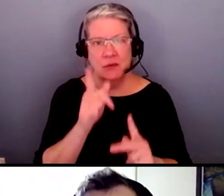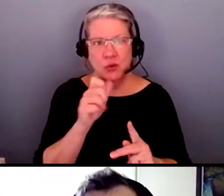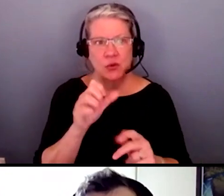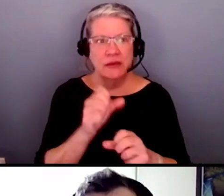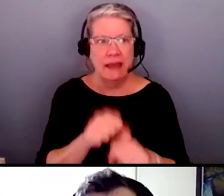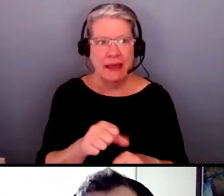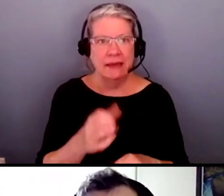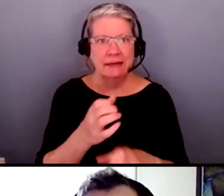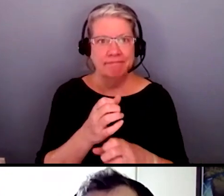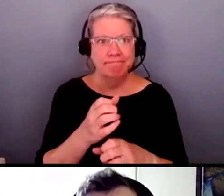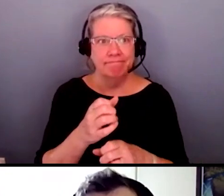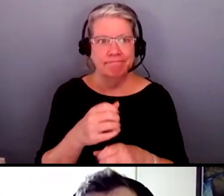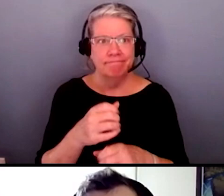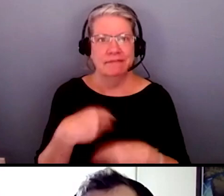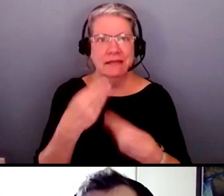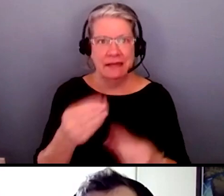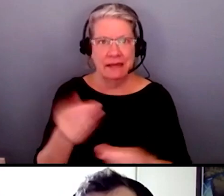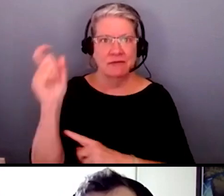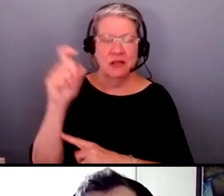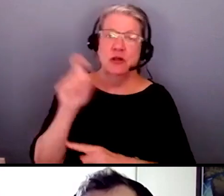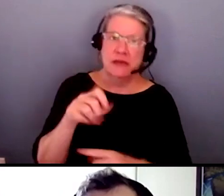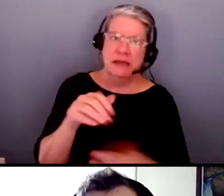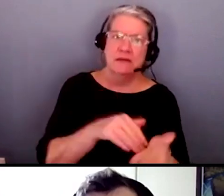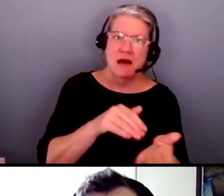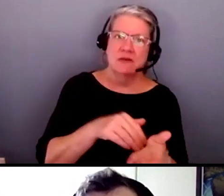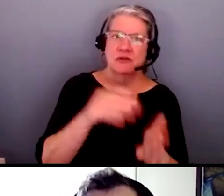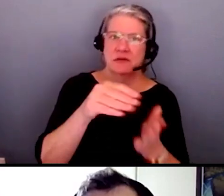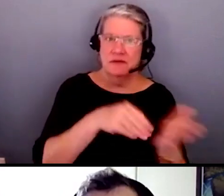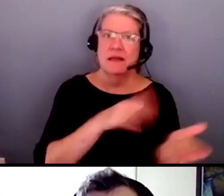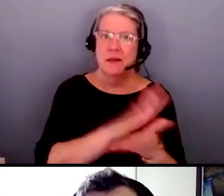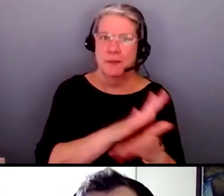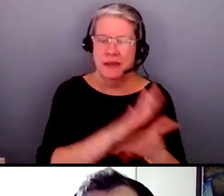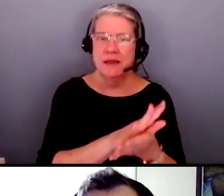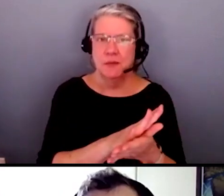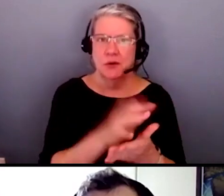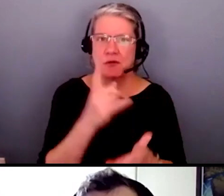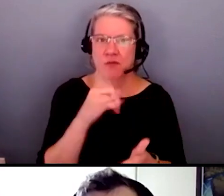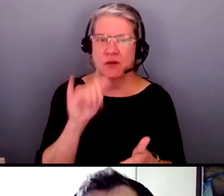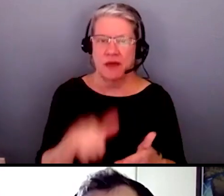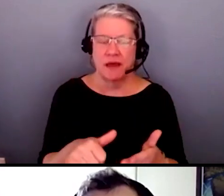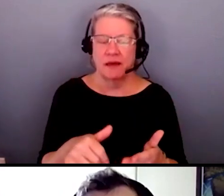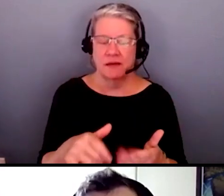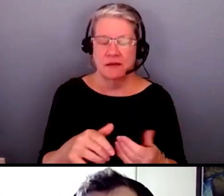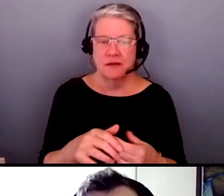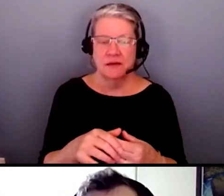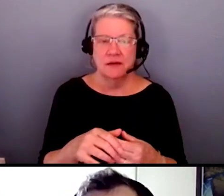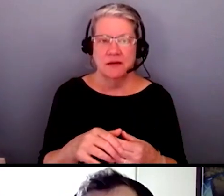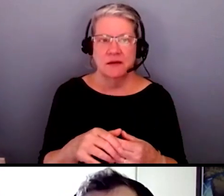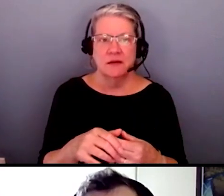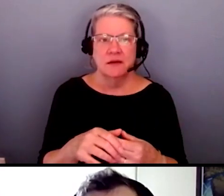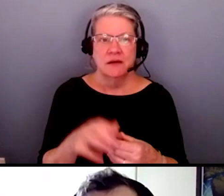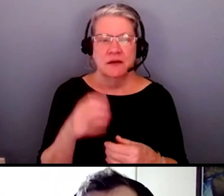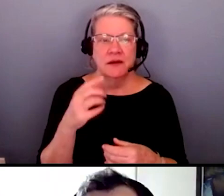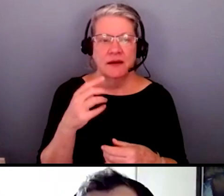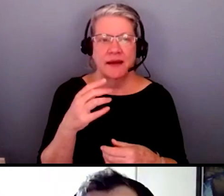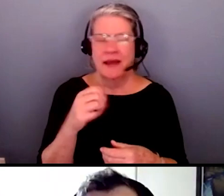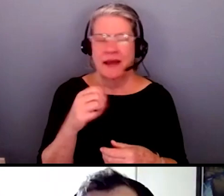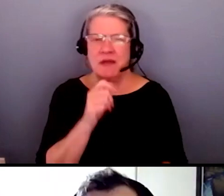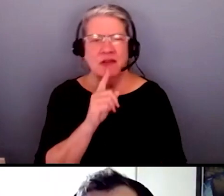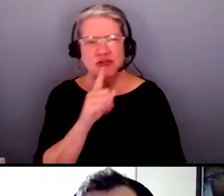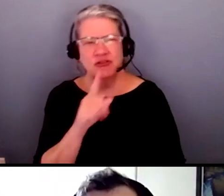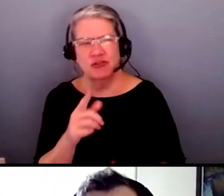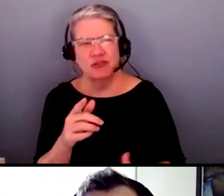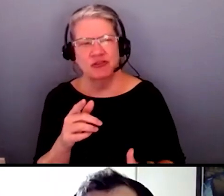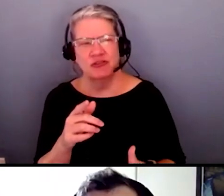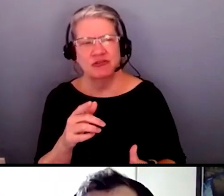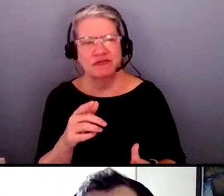you do need a medical provider to fill out paperwork to then generally go to i'm not sure how it works